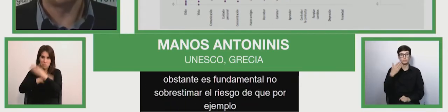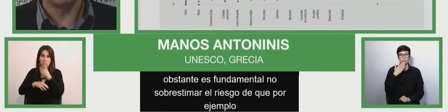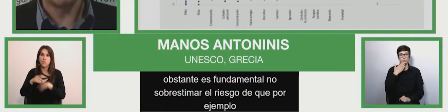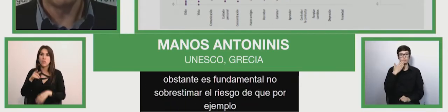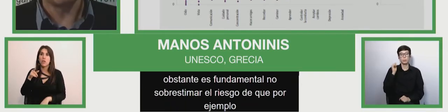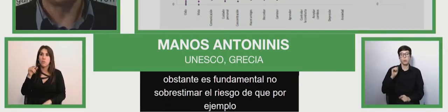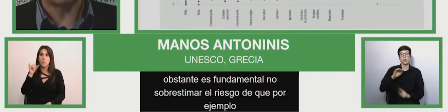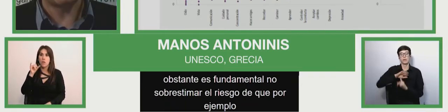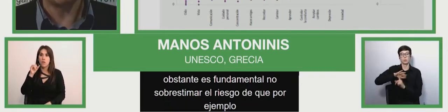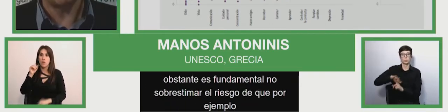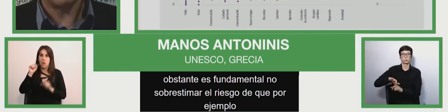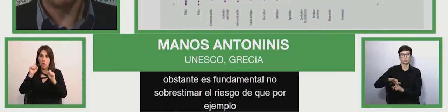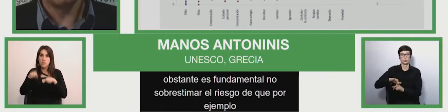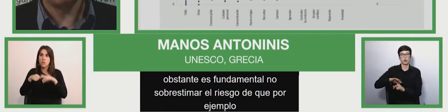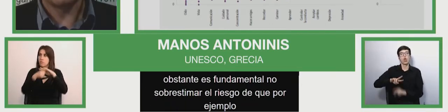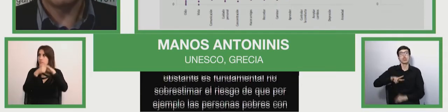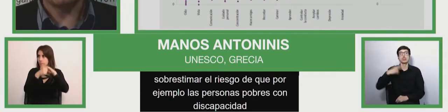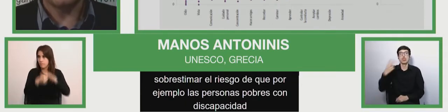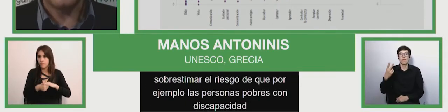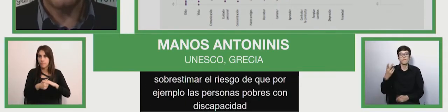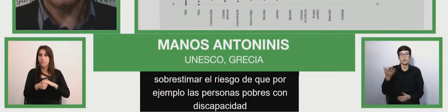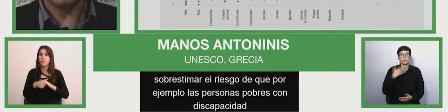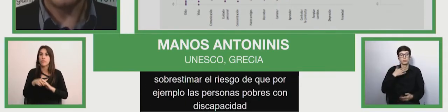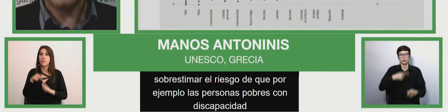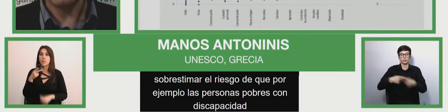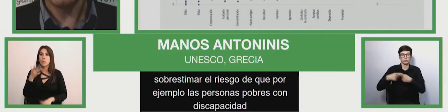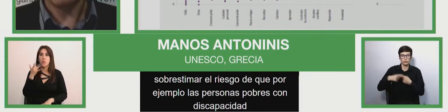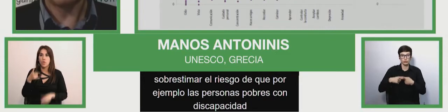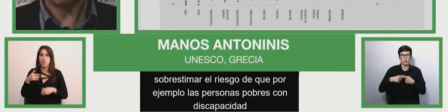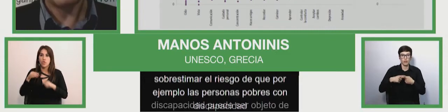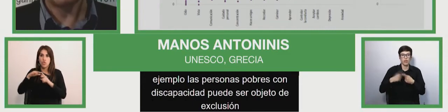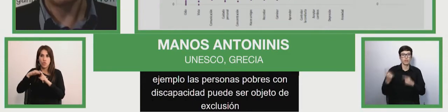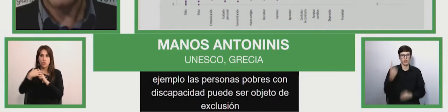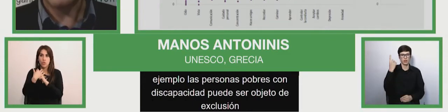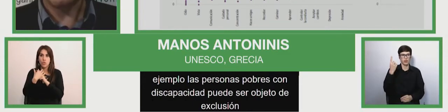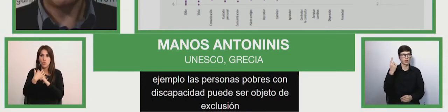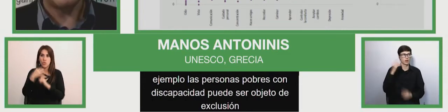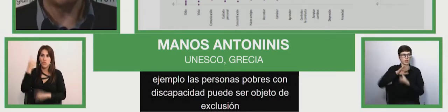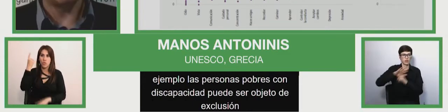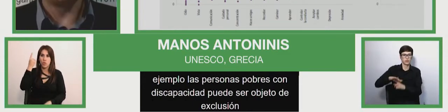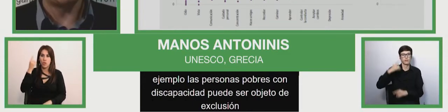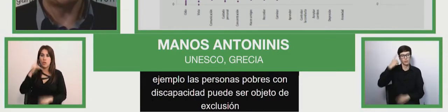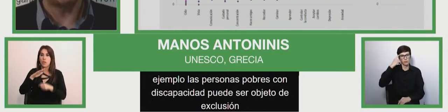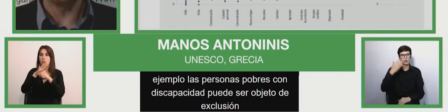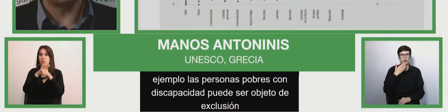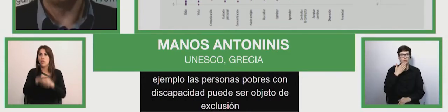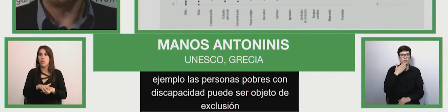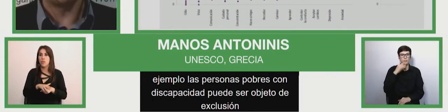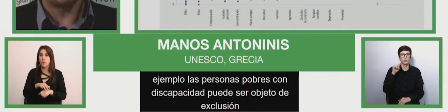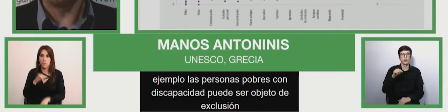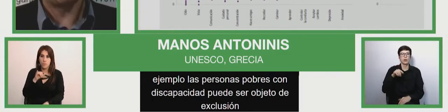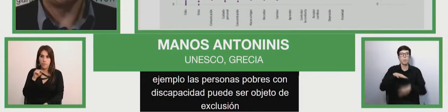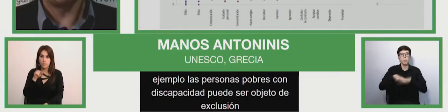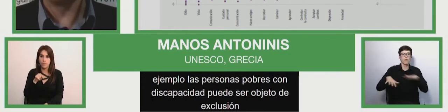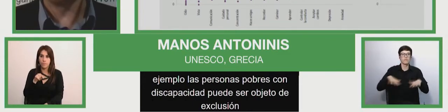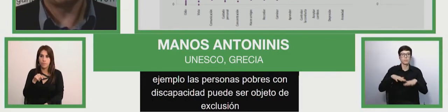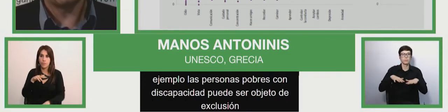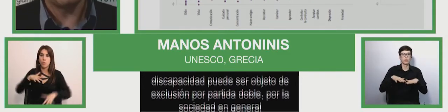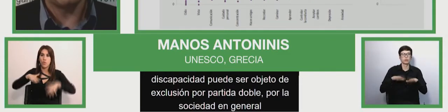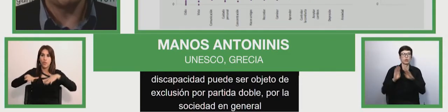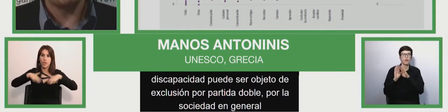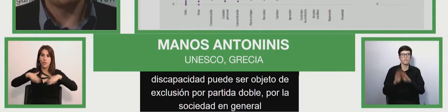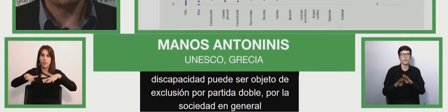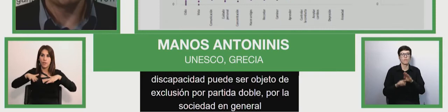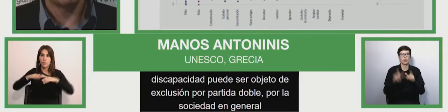exclusion because society in general, but also because of the movement from within the movement of people